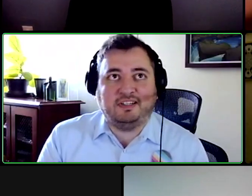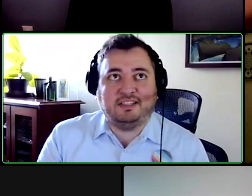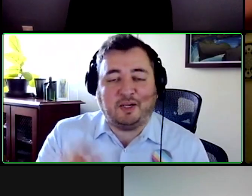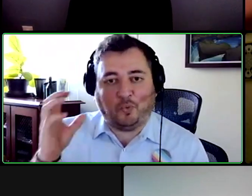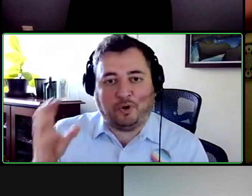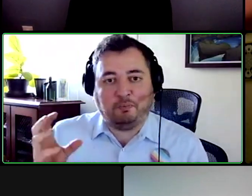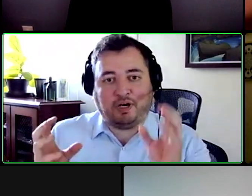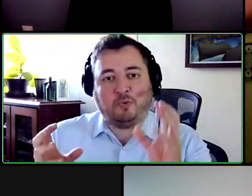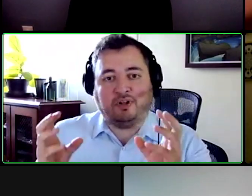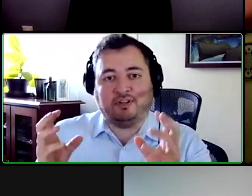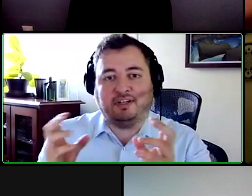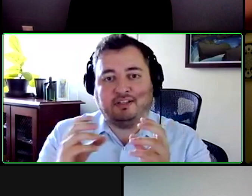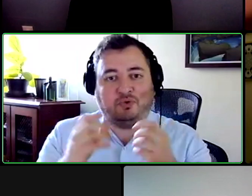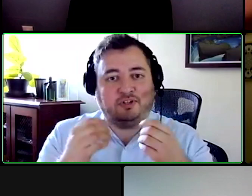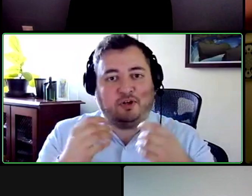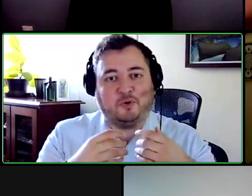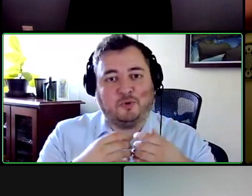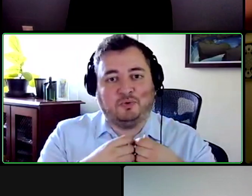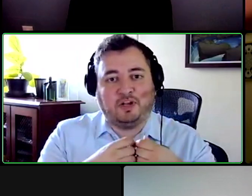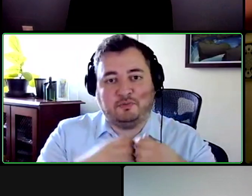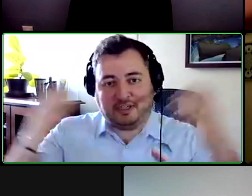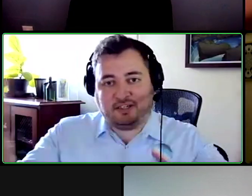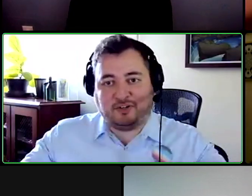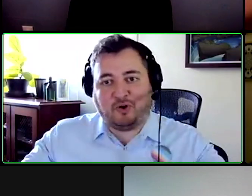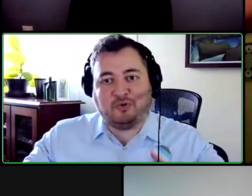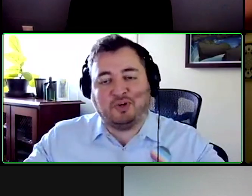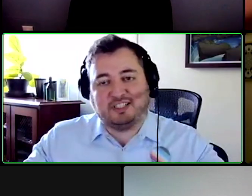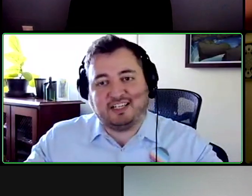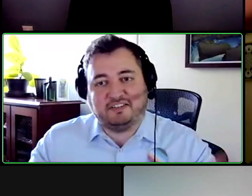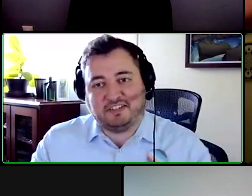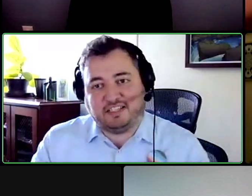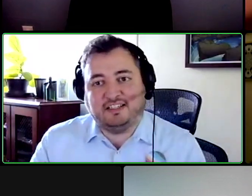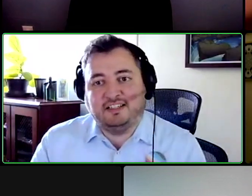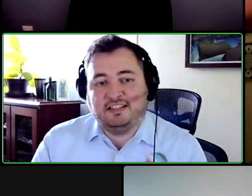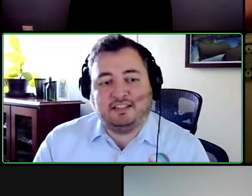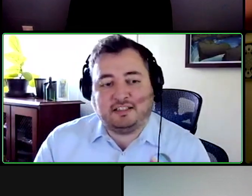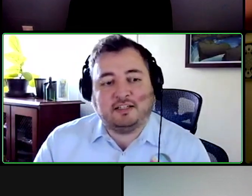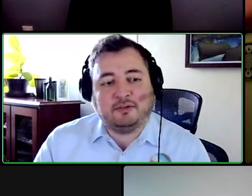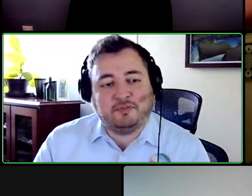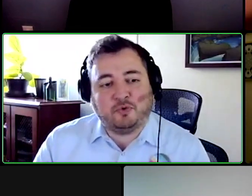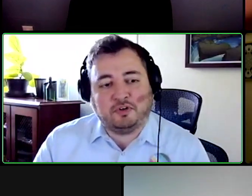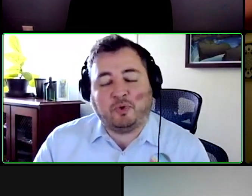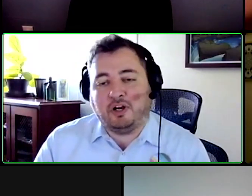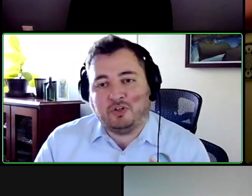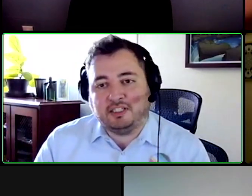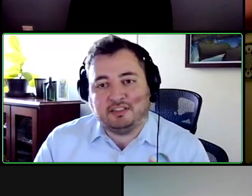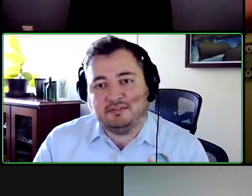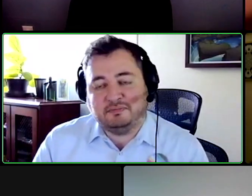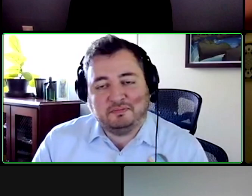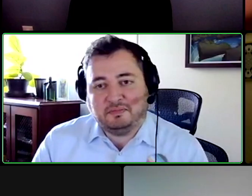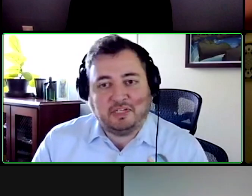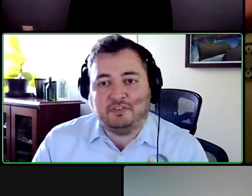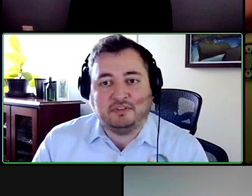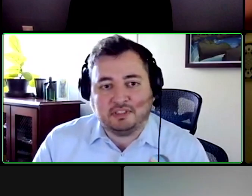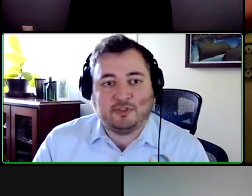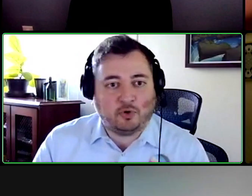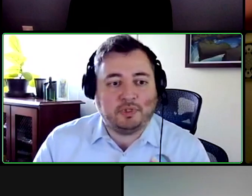it is a one-by-one camera you know everybody does it all at kind of thing as i said before and